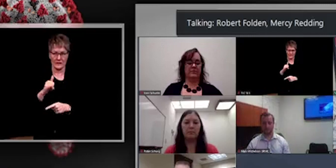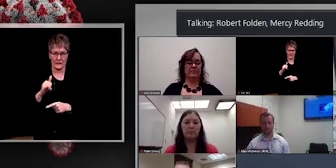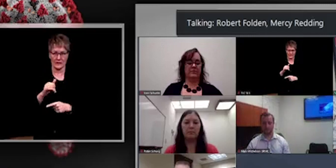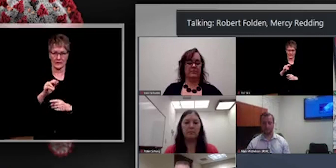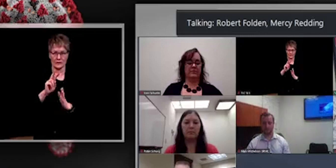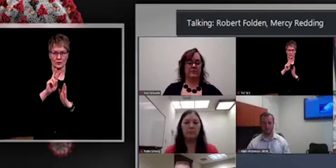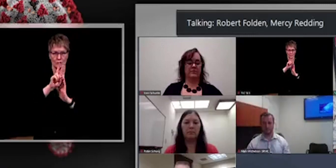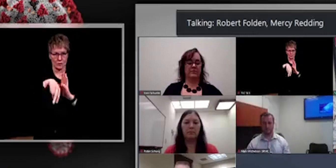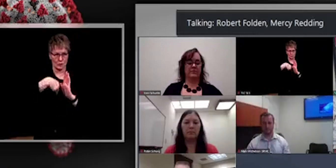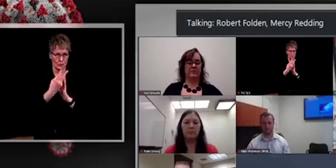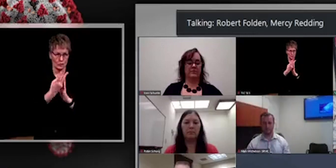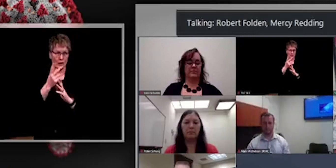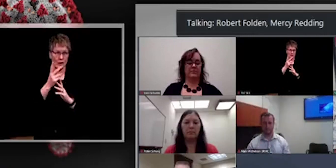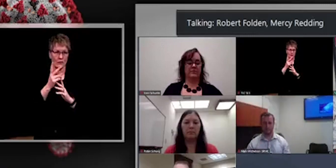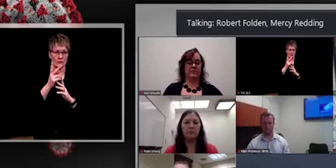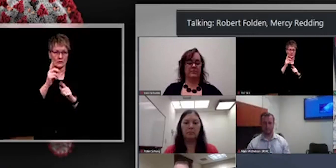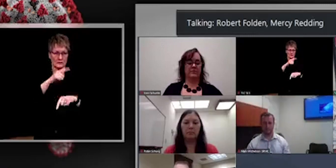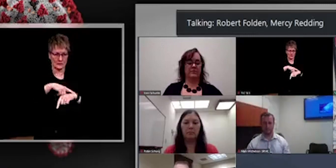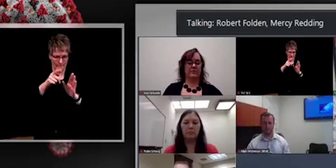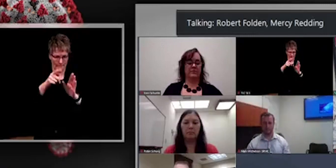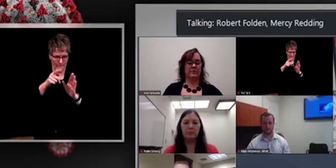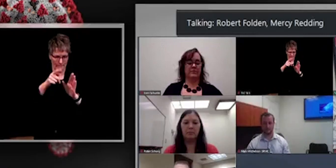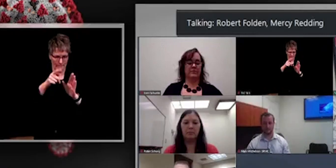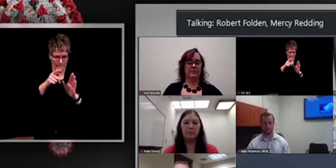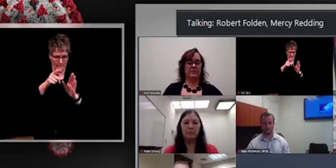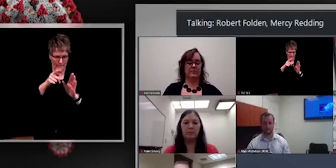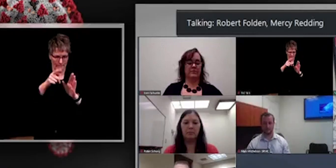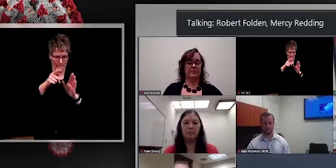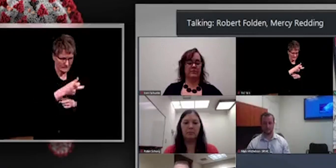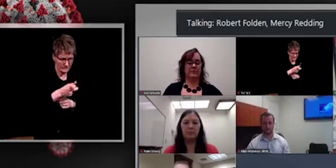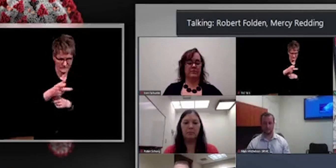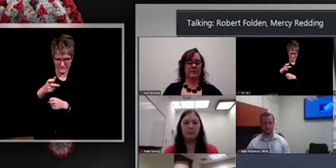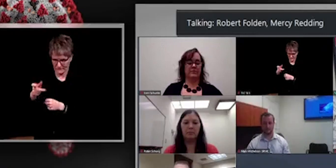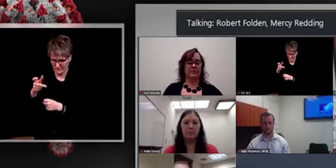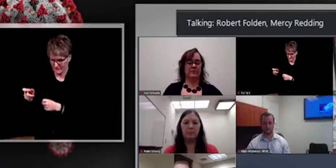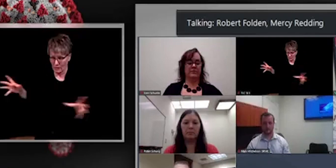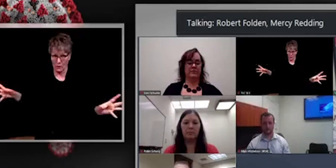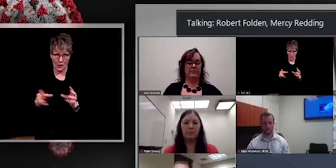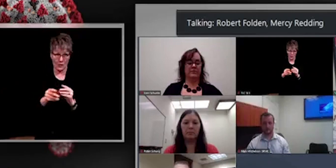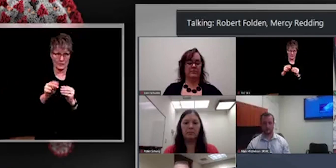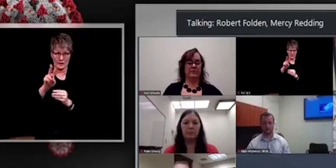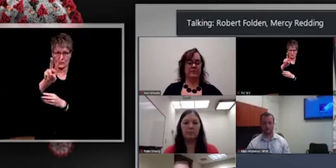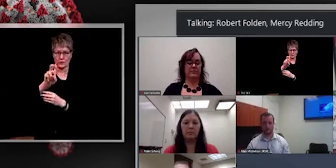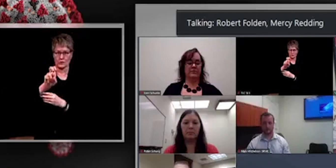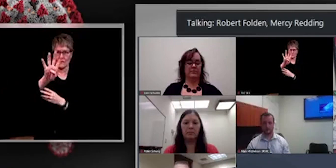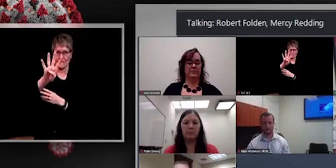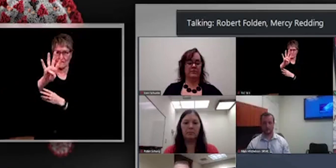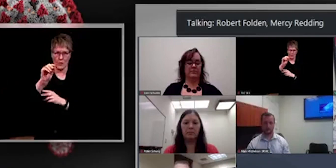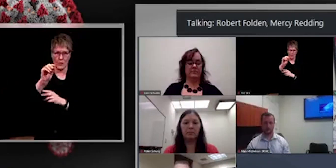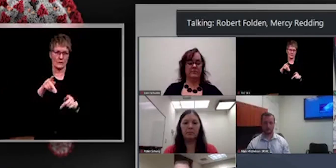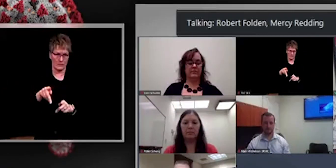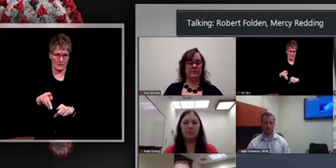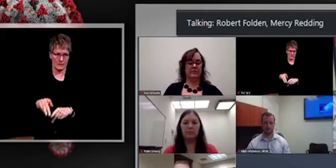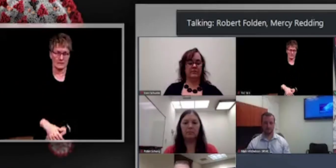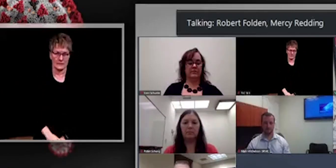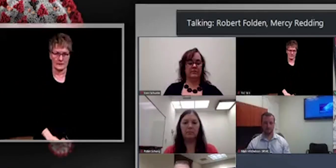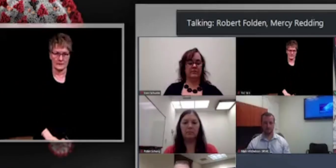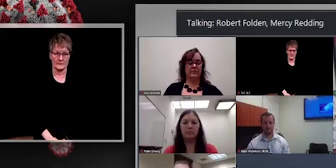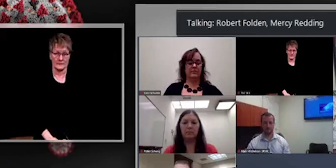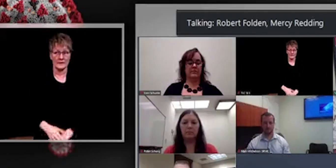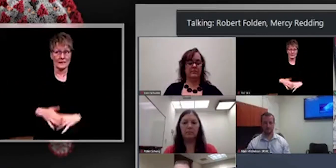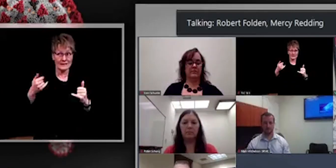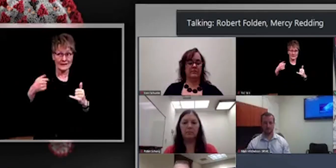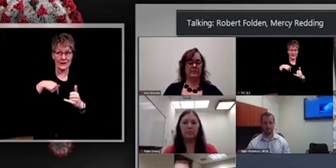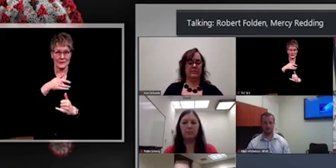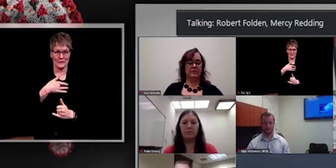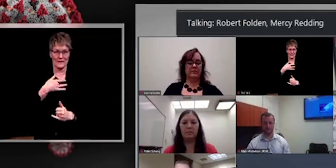individuals. So now that we, once we have confidence in the supply, we